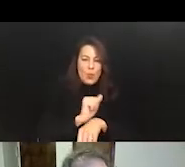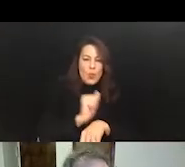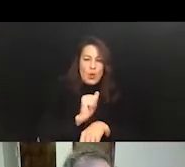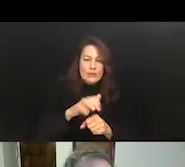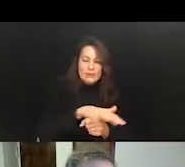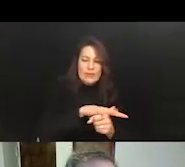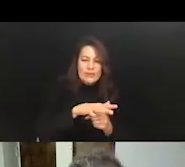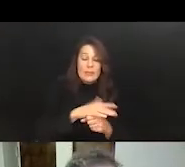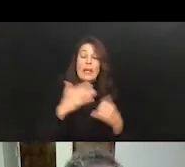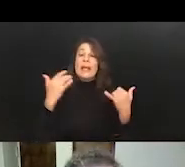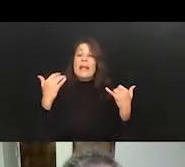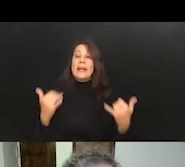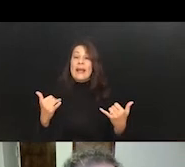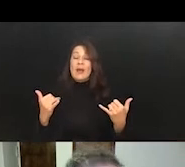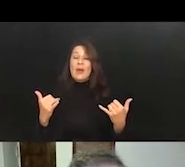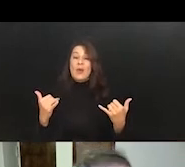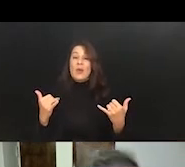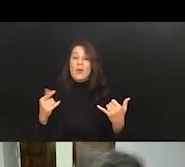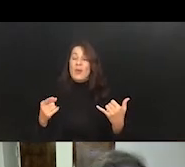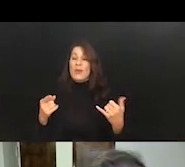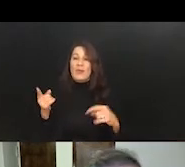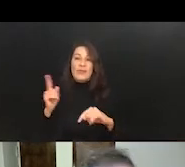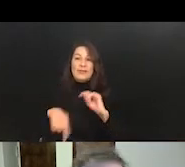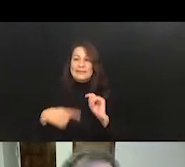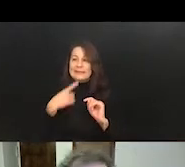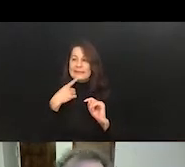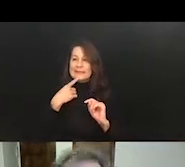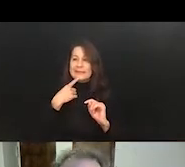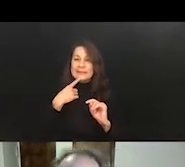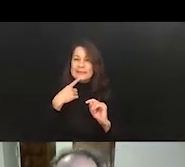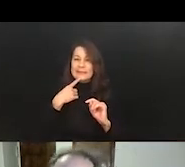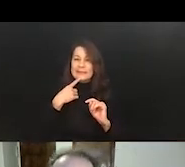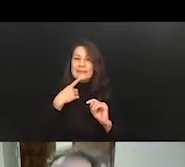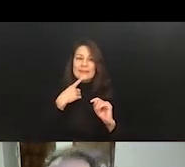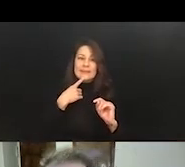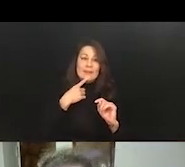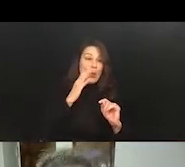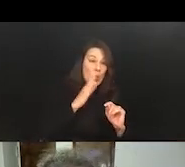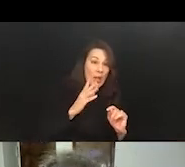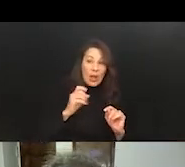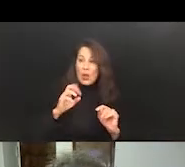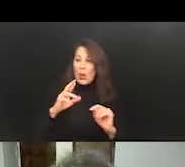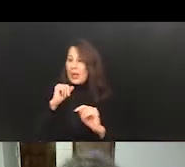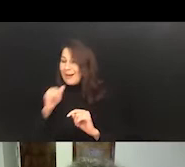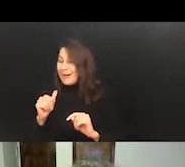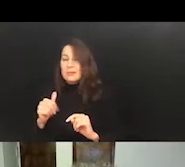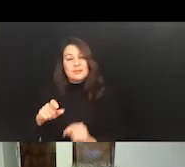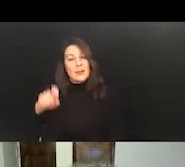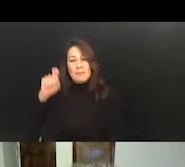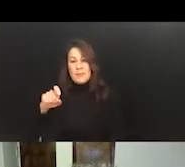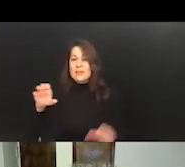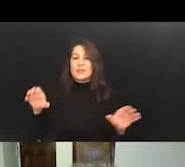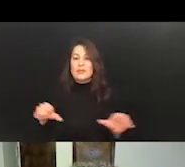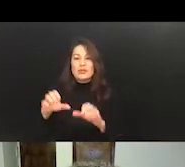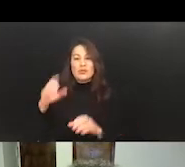where there isn't wiggle room to say, okay, we do this, or we don't do this, we have to do this to survive. And it's